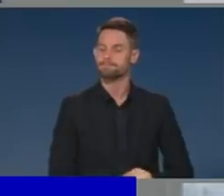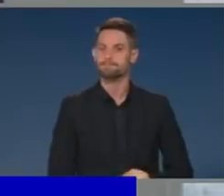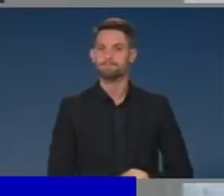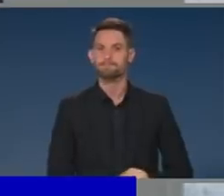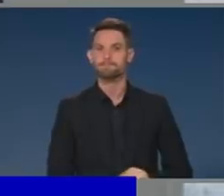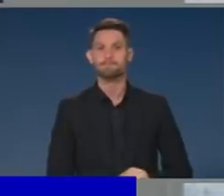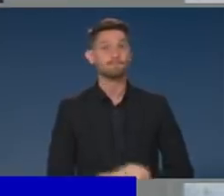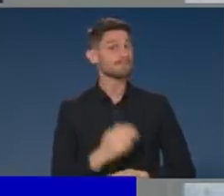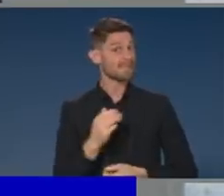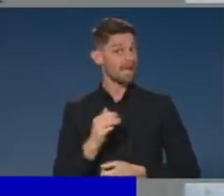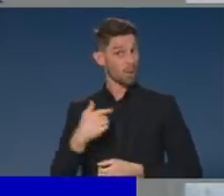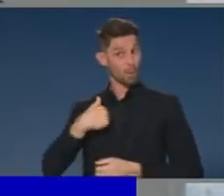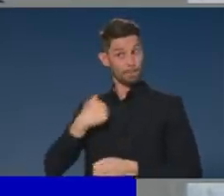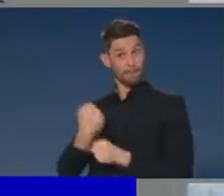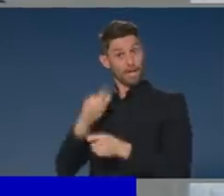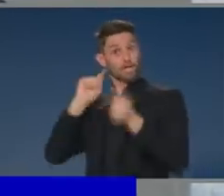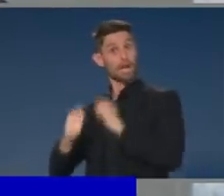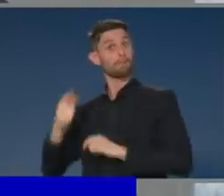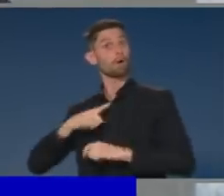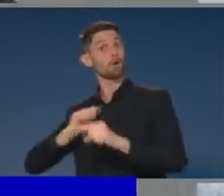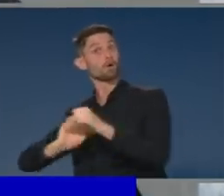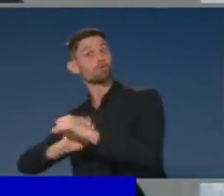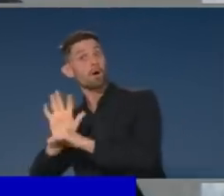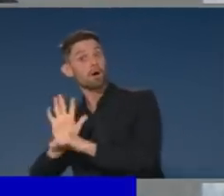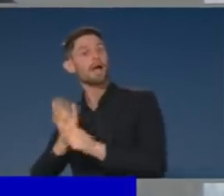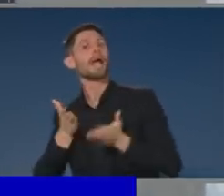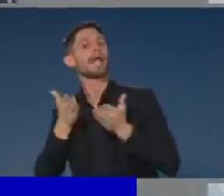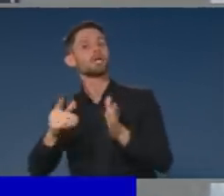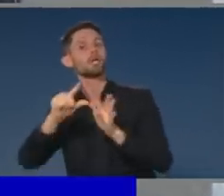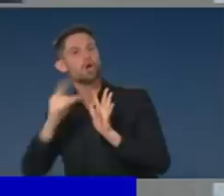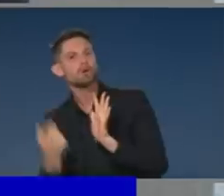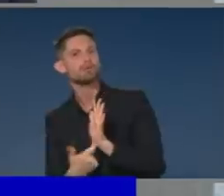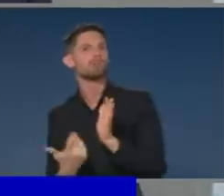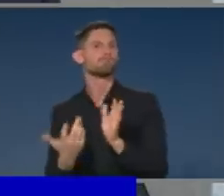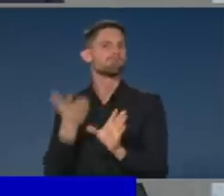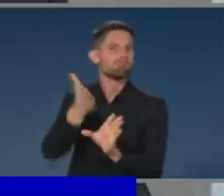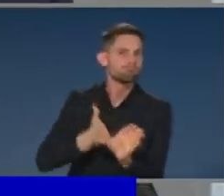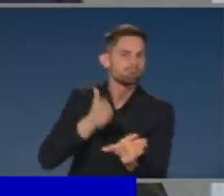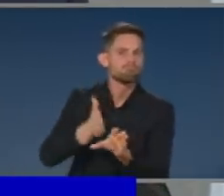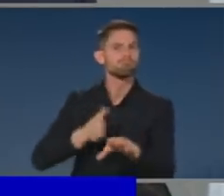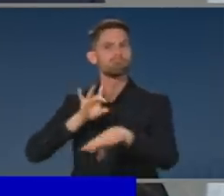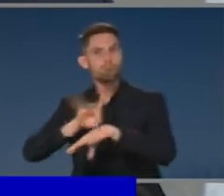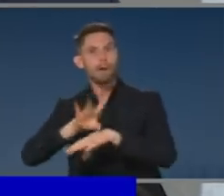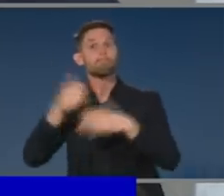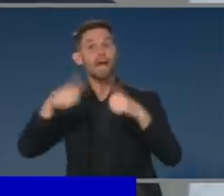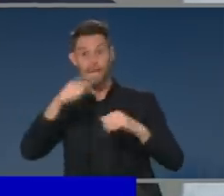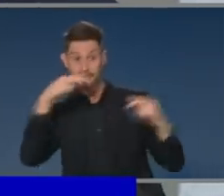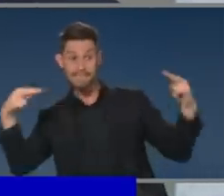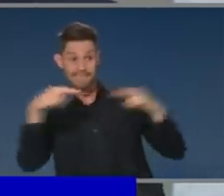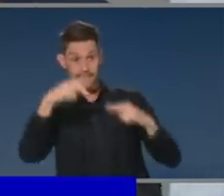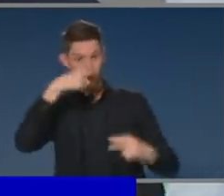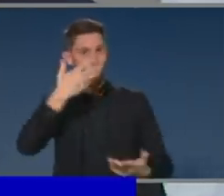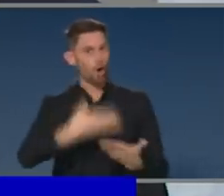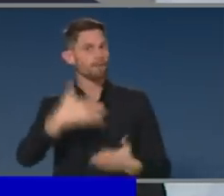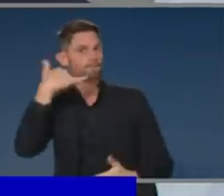telehealth, we are now seeing the number of presentations and consultations occurring for mental health now back to levels